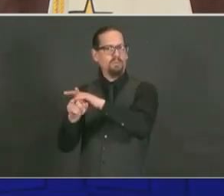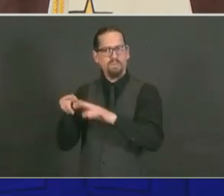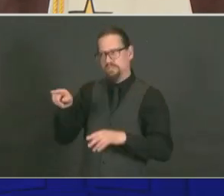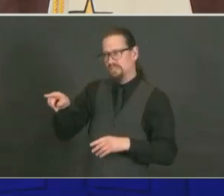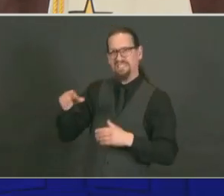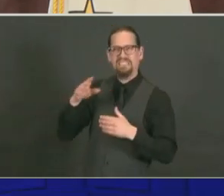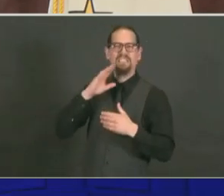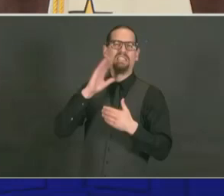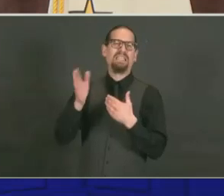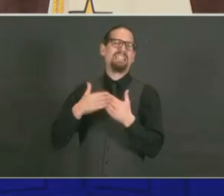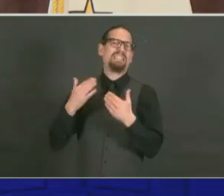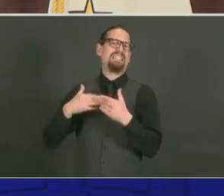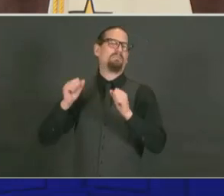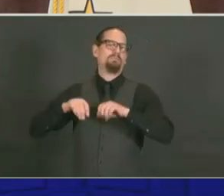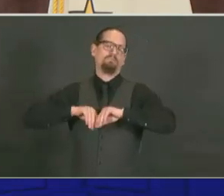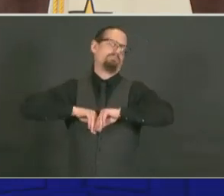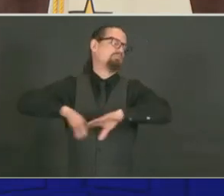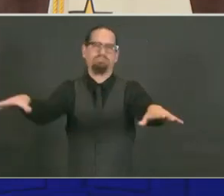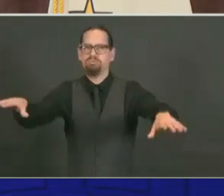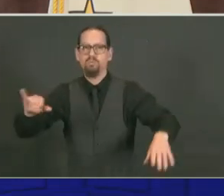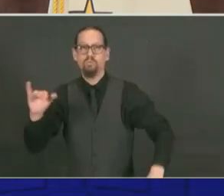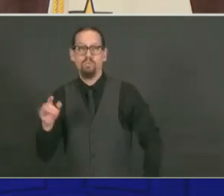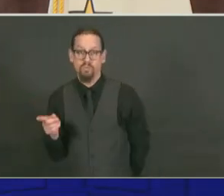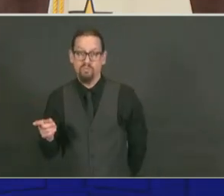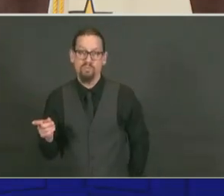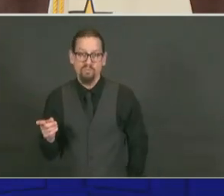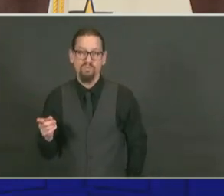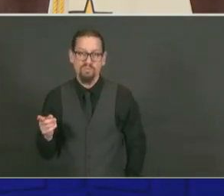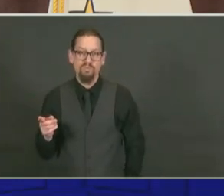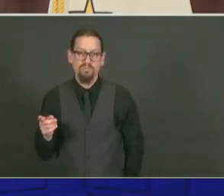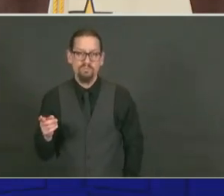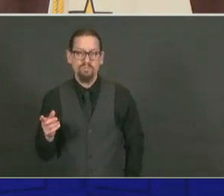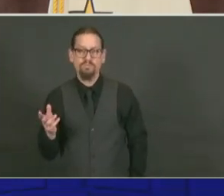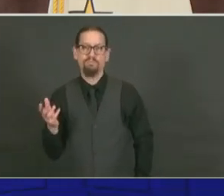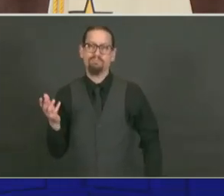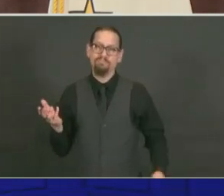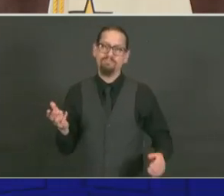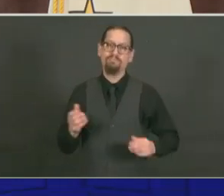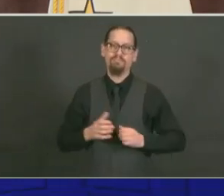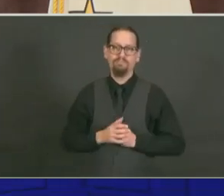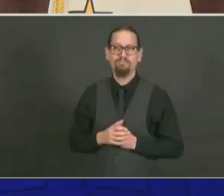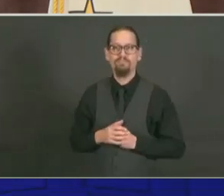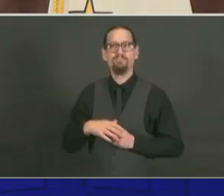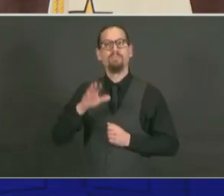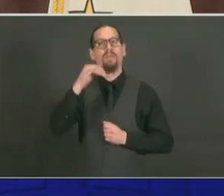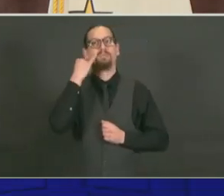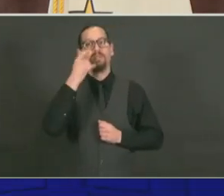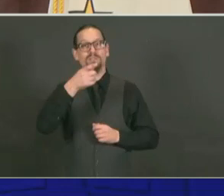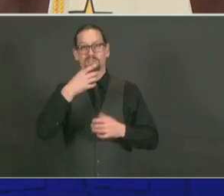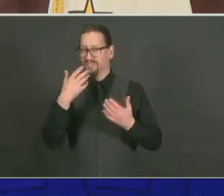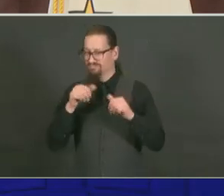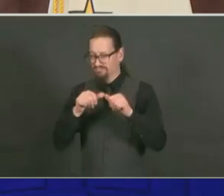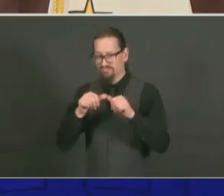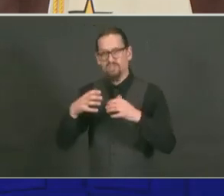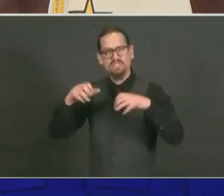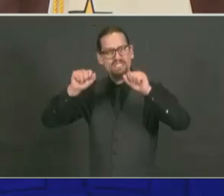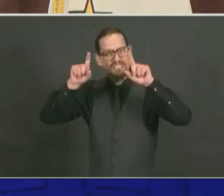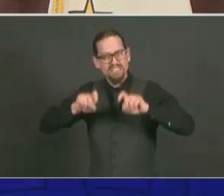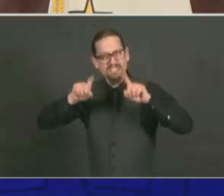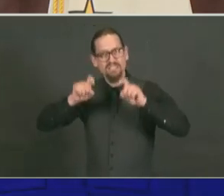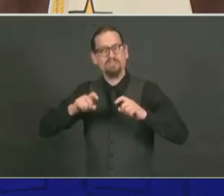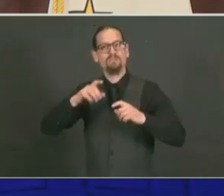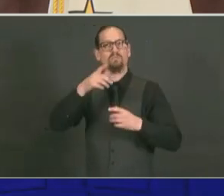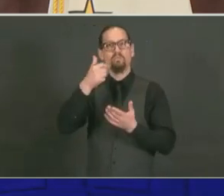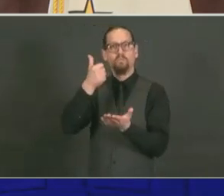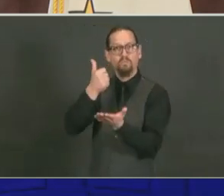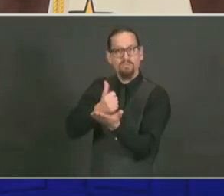It may spread more easily. However, being able to get tested, get treatment if you are positive and